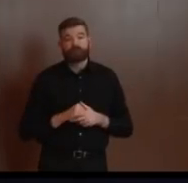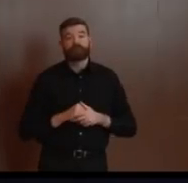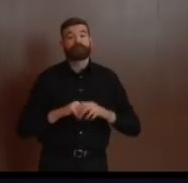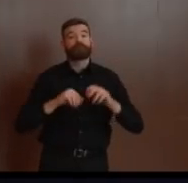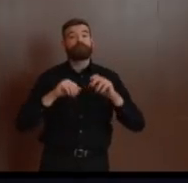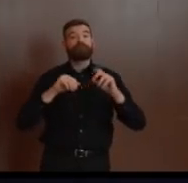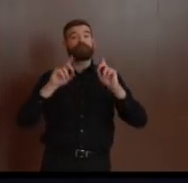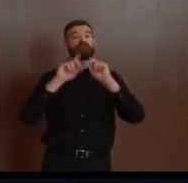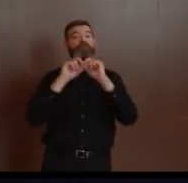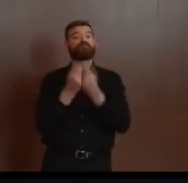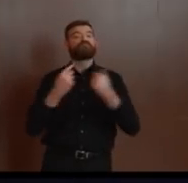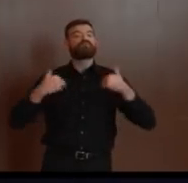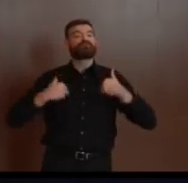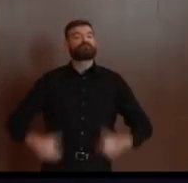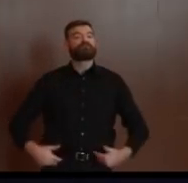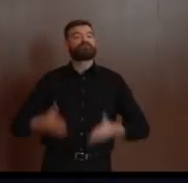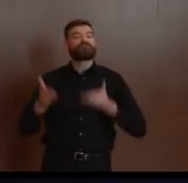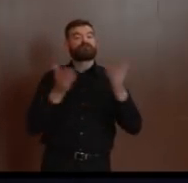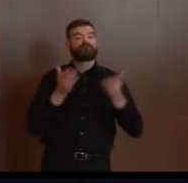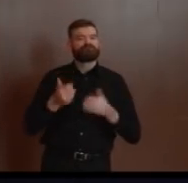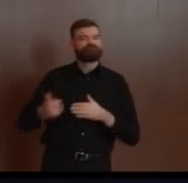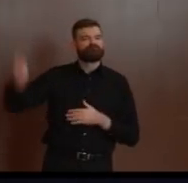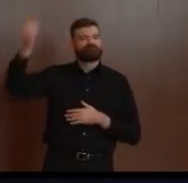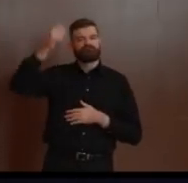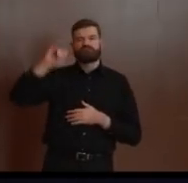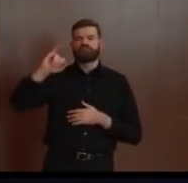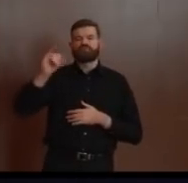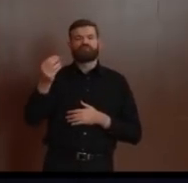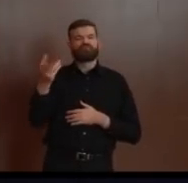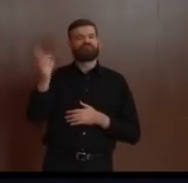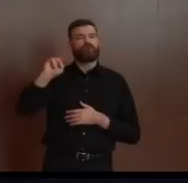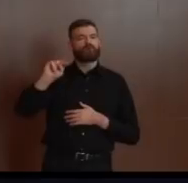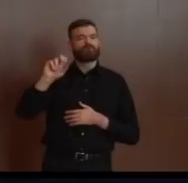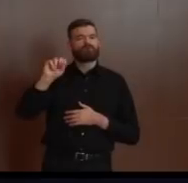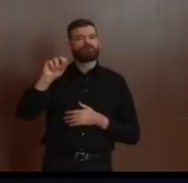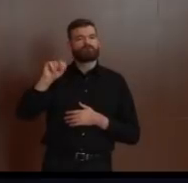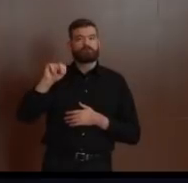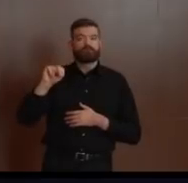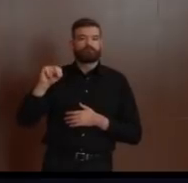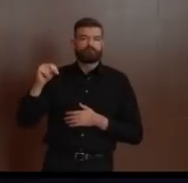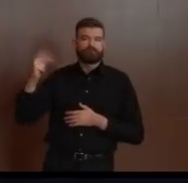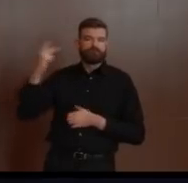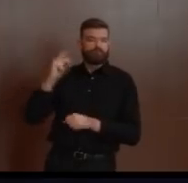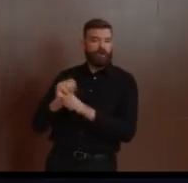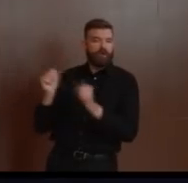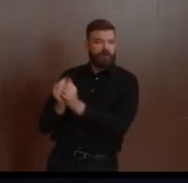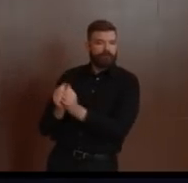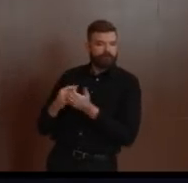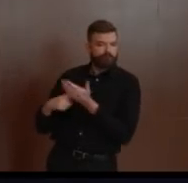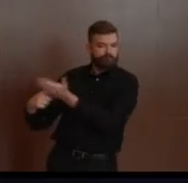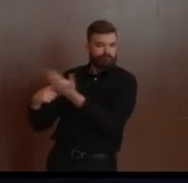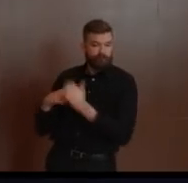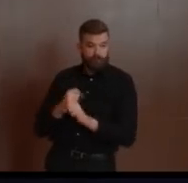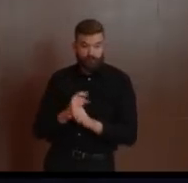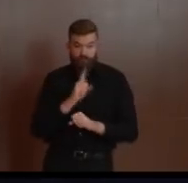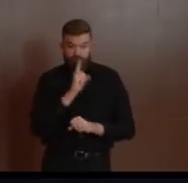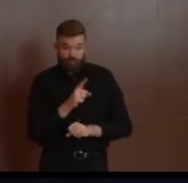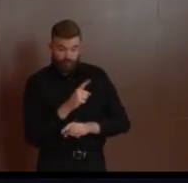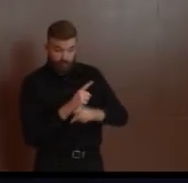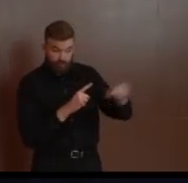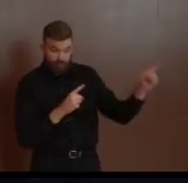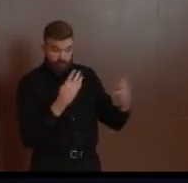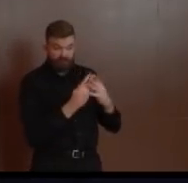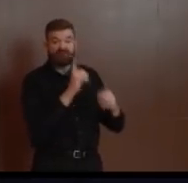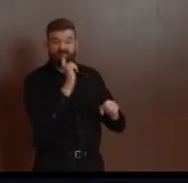these types of services receive them. As I mentioned just a moment ago, I'm a career prosecutor, and I take no